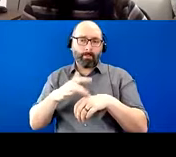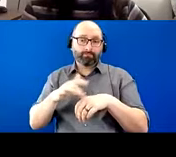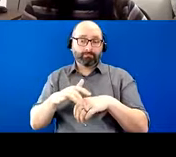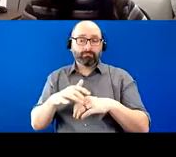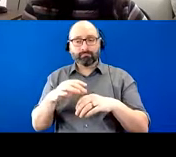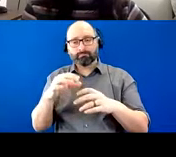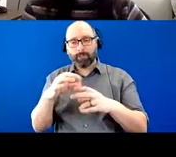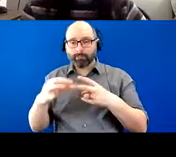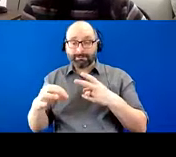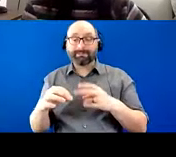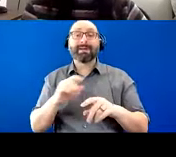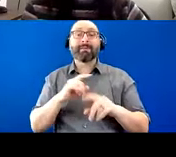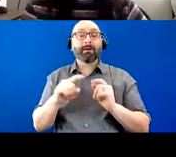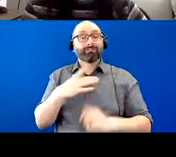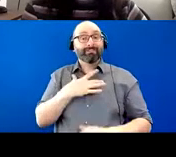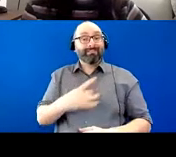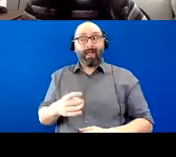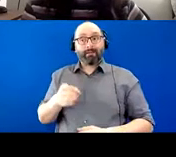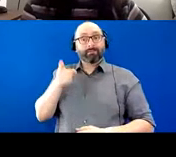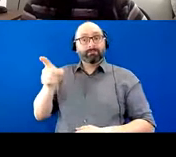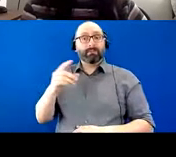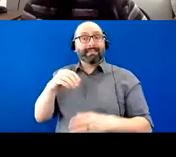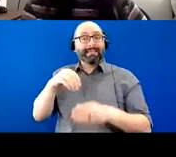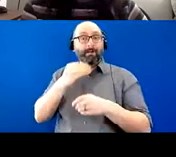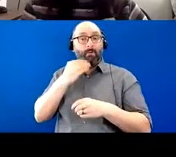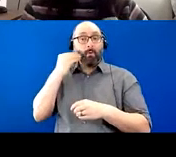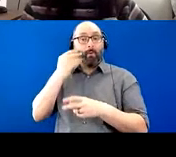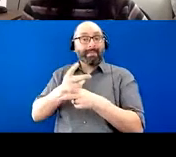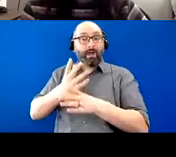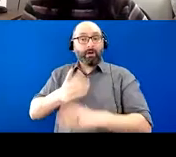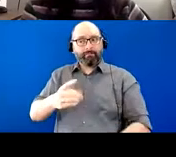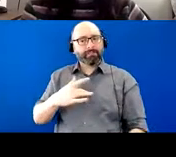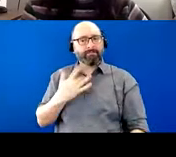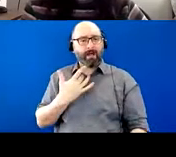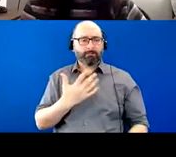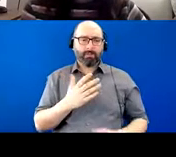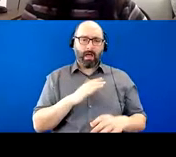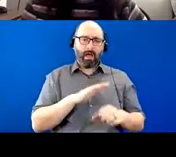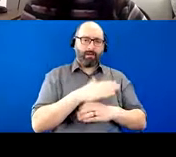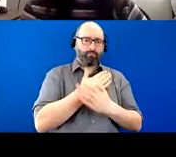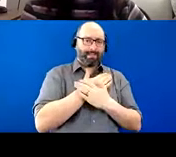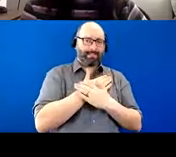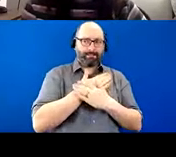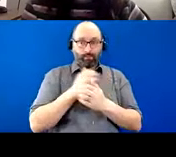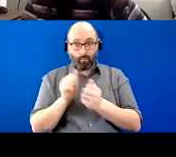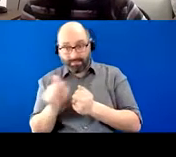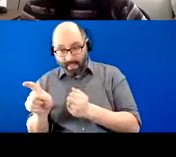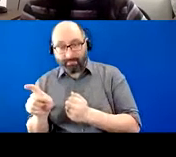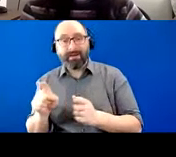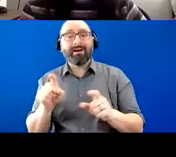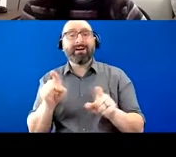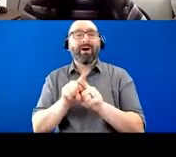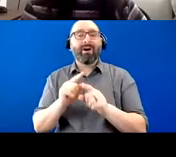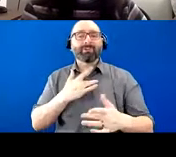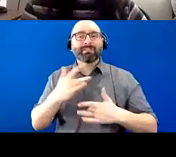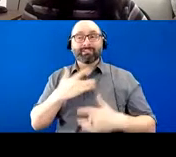she found she was getting adequate respite through them. And she felt that could work. And she also worried that the staff at facilities